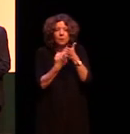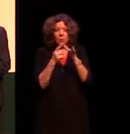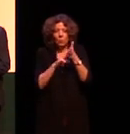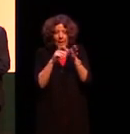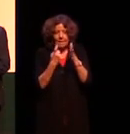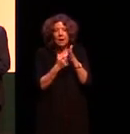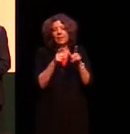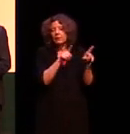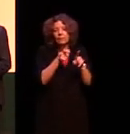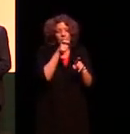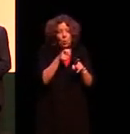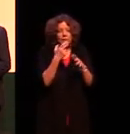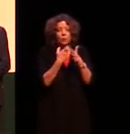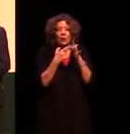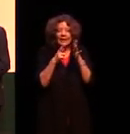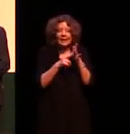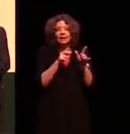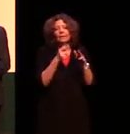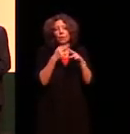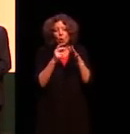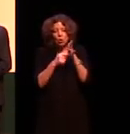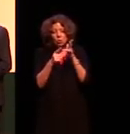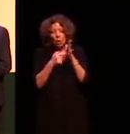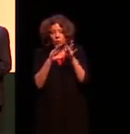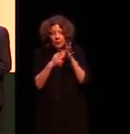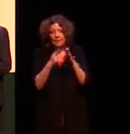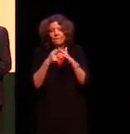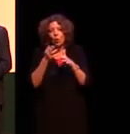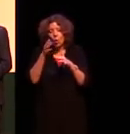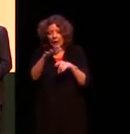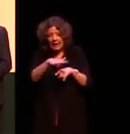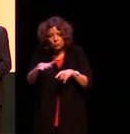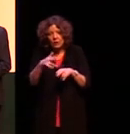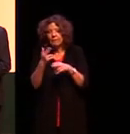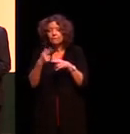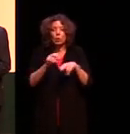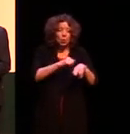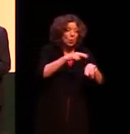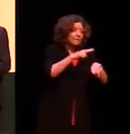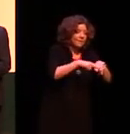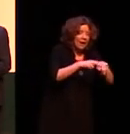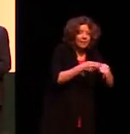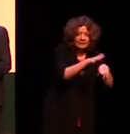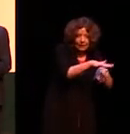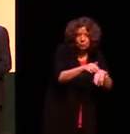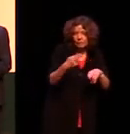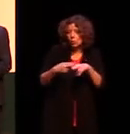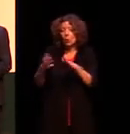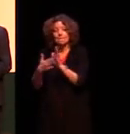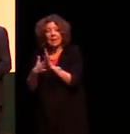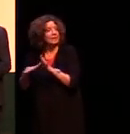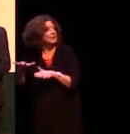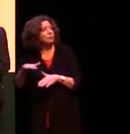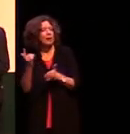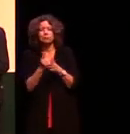kin there are words for totem there are words for country there are words for your father's country your mother's country um you know lots